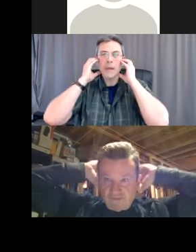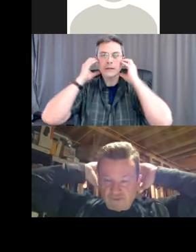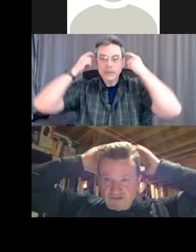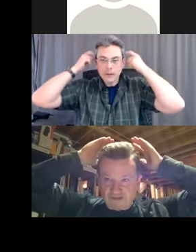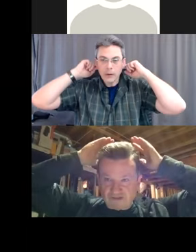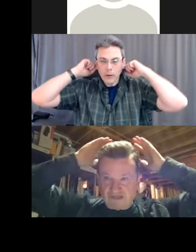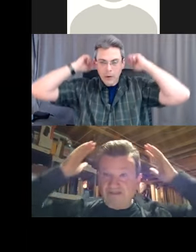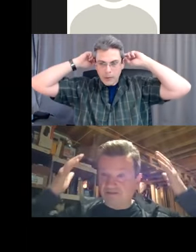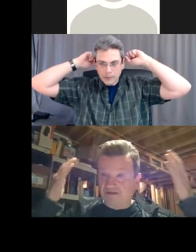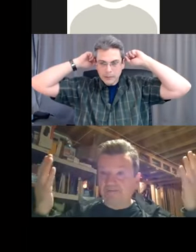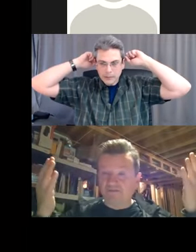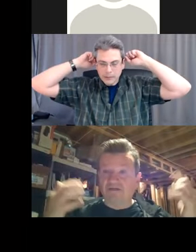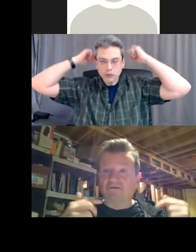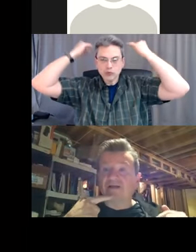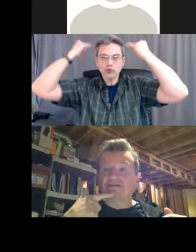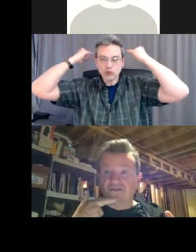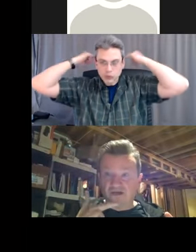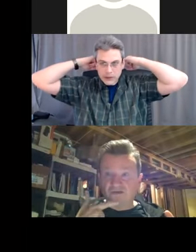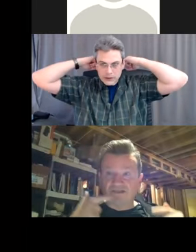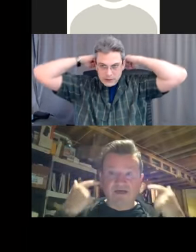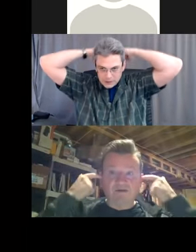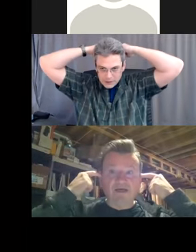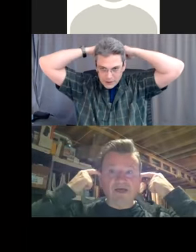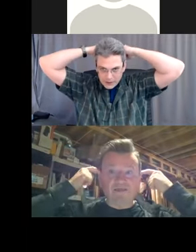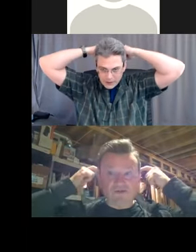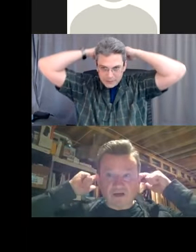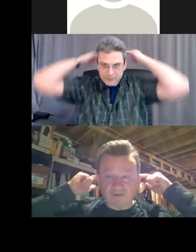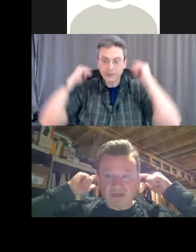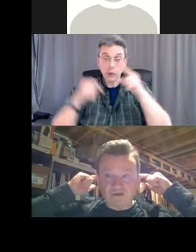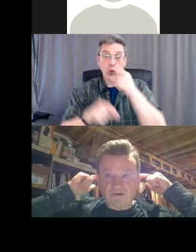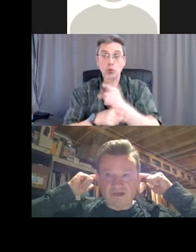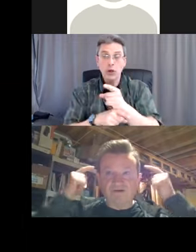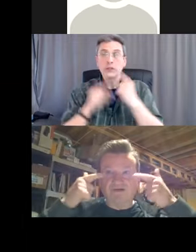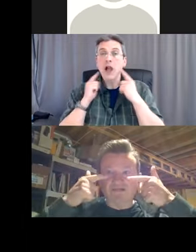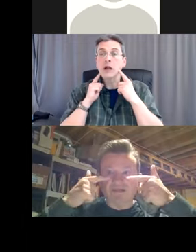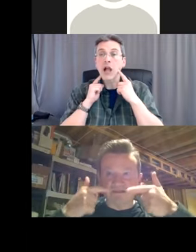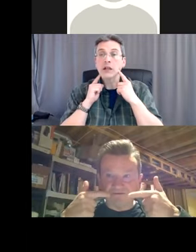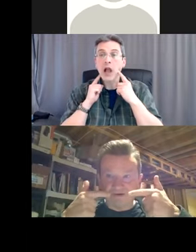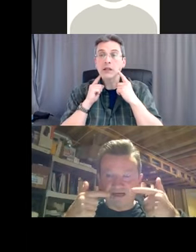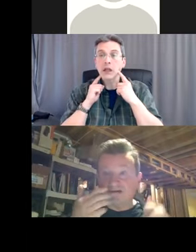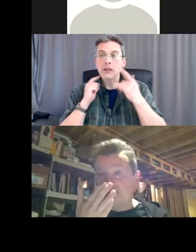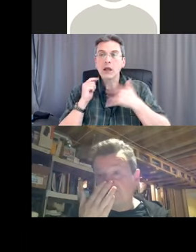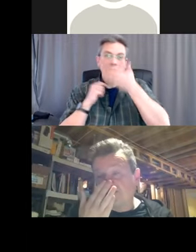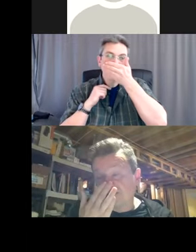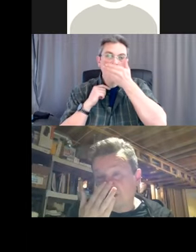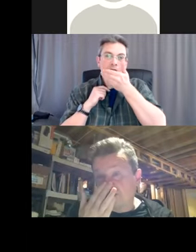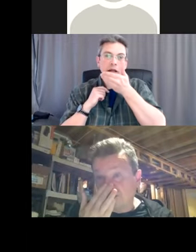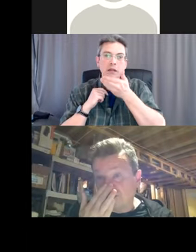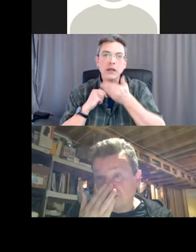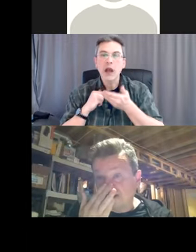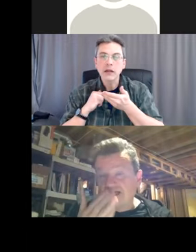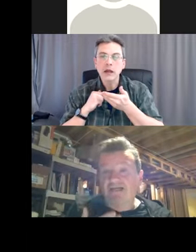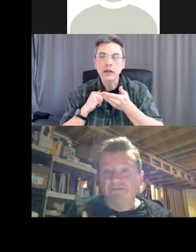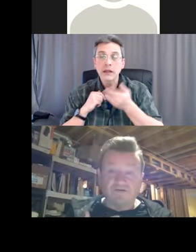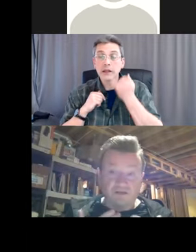about how we put those strings, because you're absolutely right. As our jaw goes down and they're stopping here at our ears, it tends to fall down. If you have a smaller